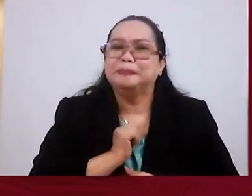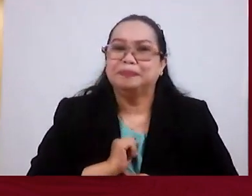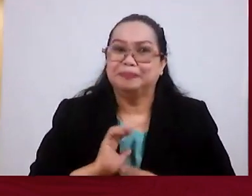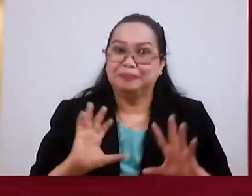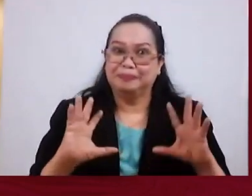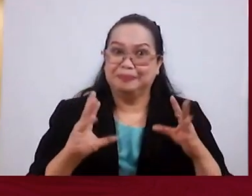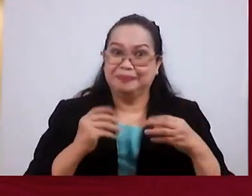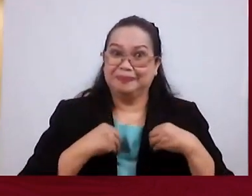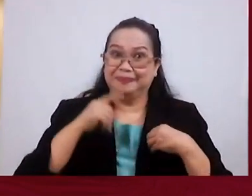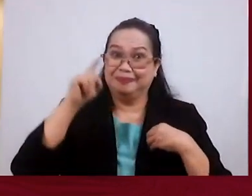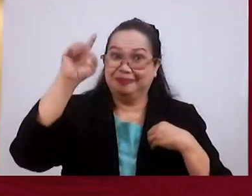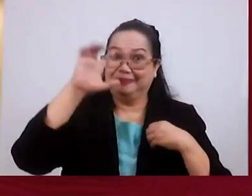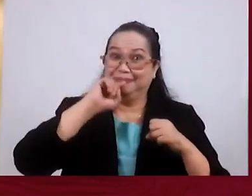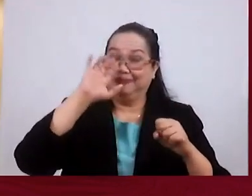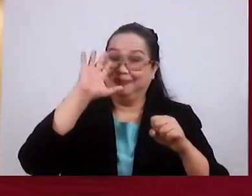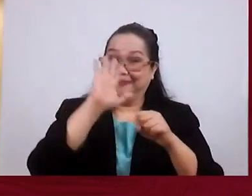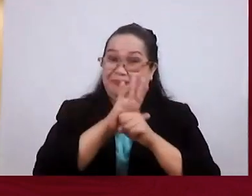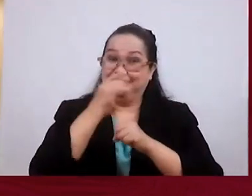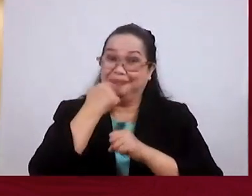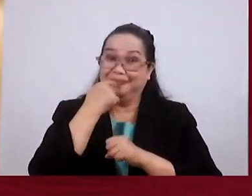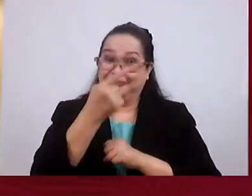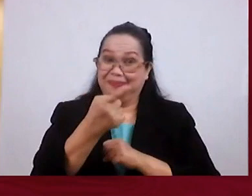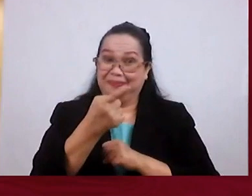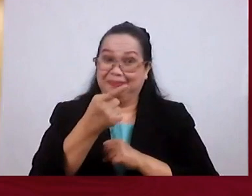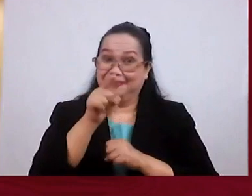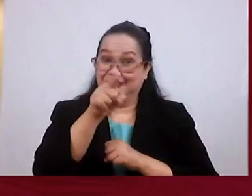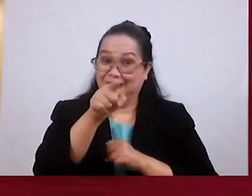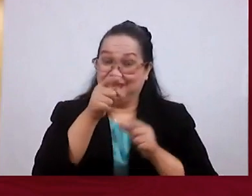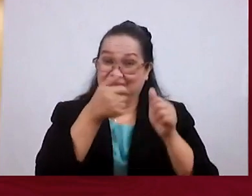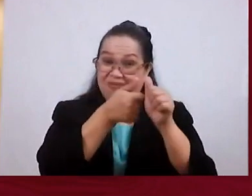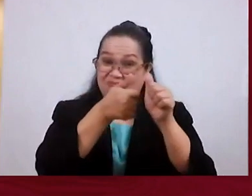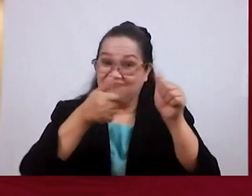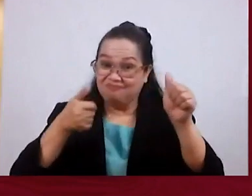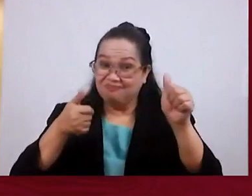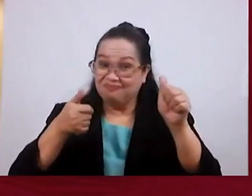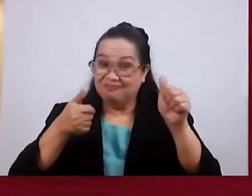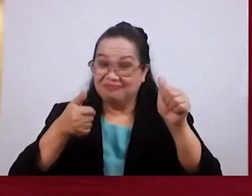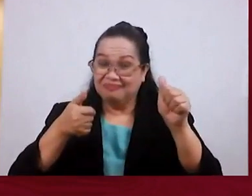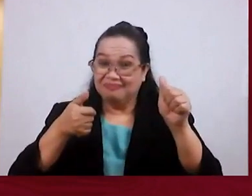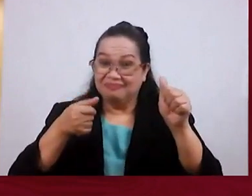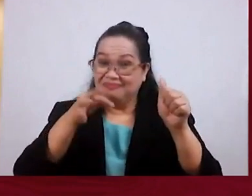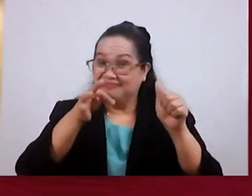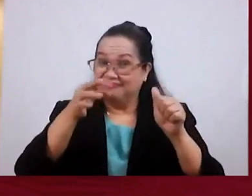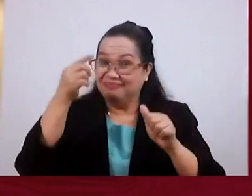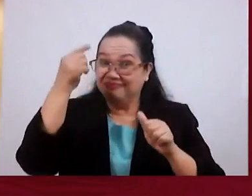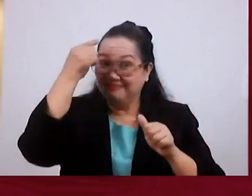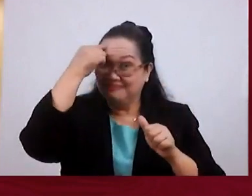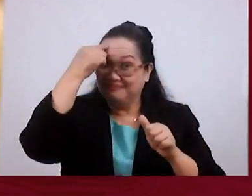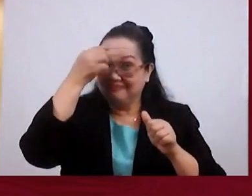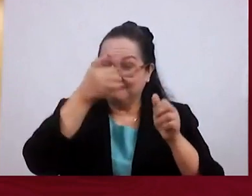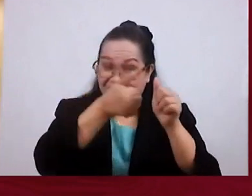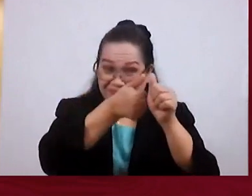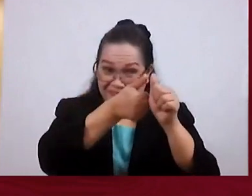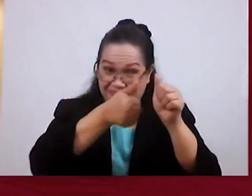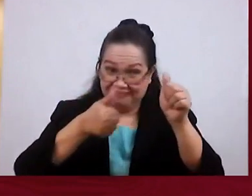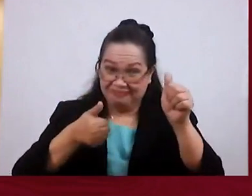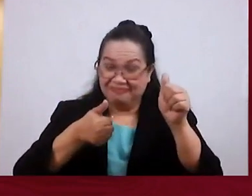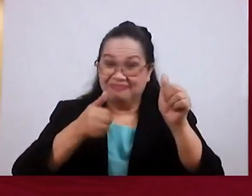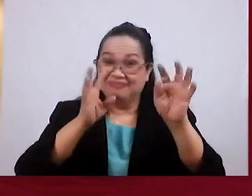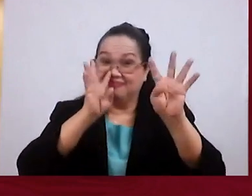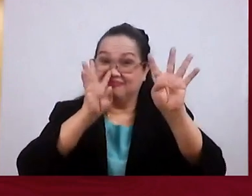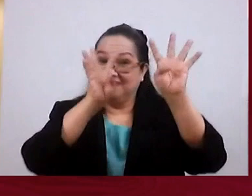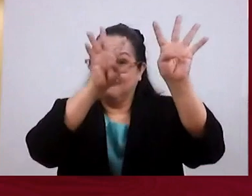Receive What His Promise Is Saying If You Fall Away If You Fit The Definition Of Apostasy